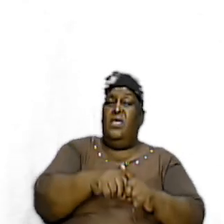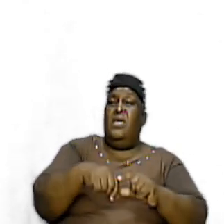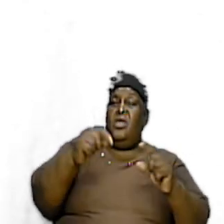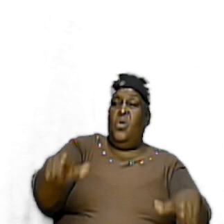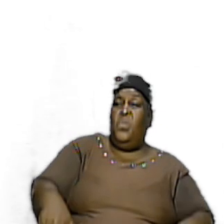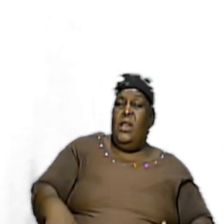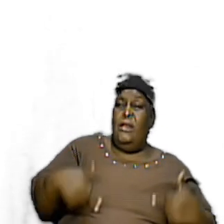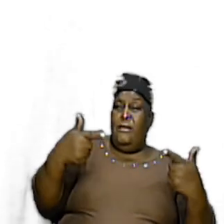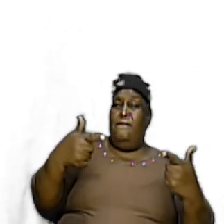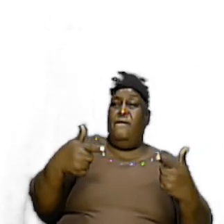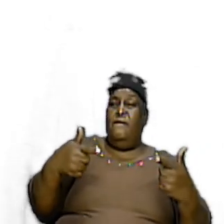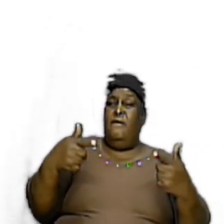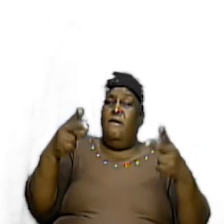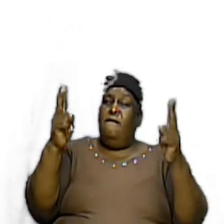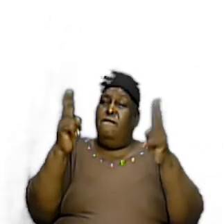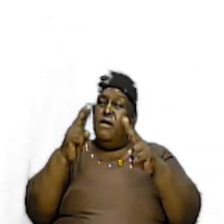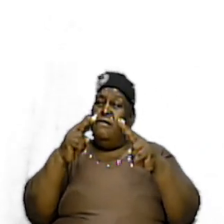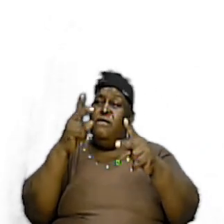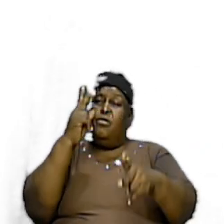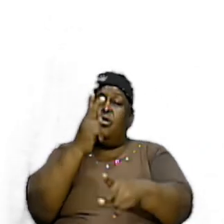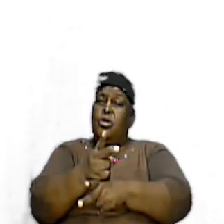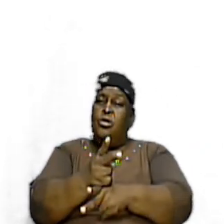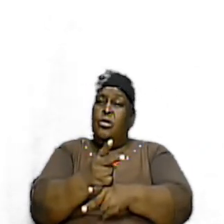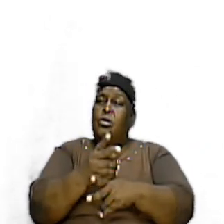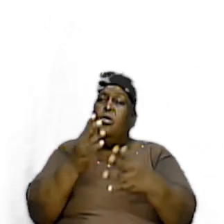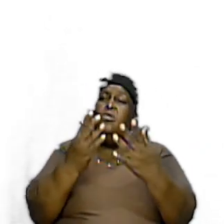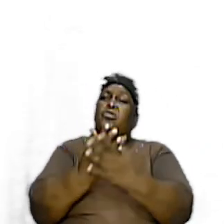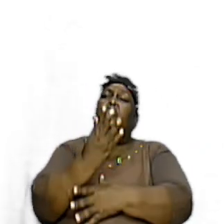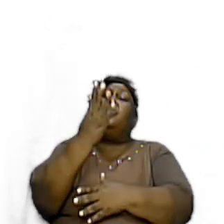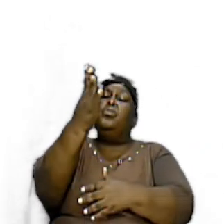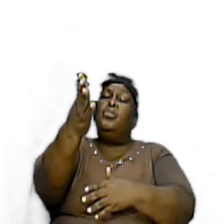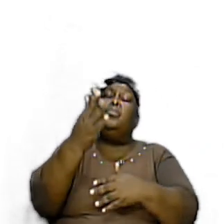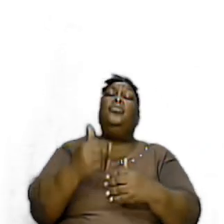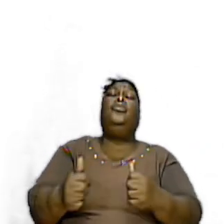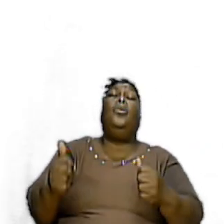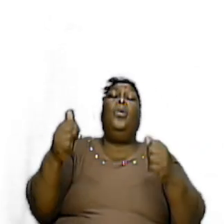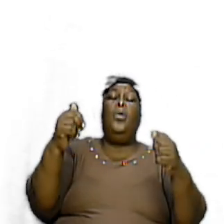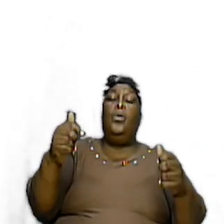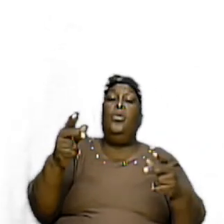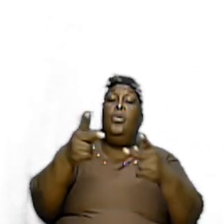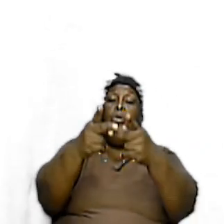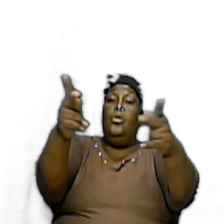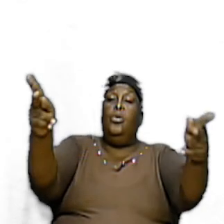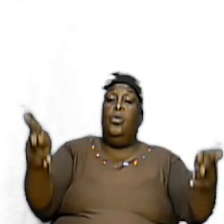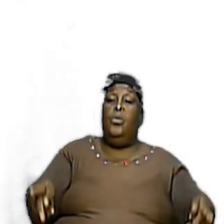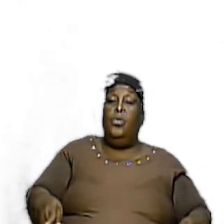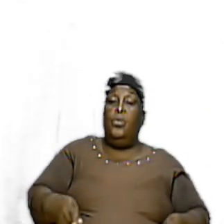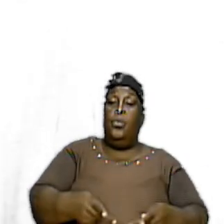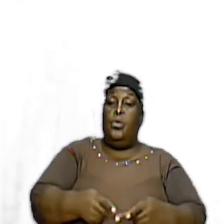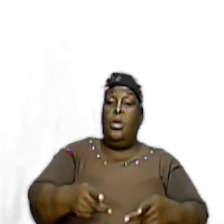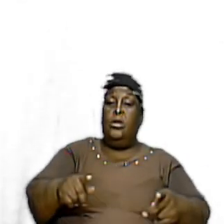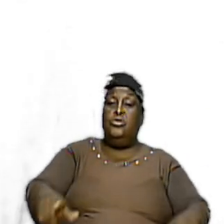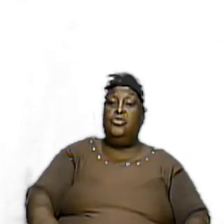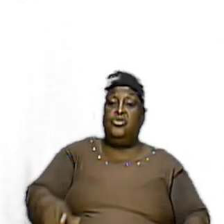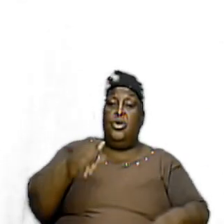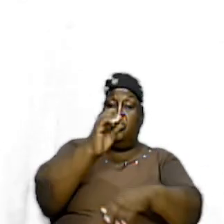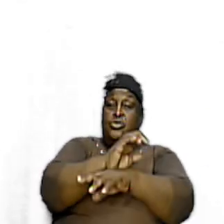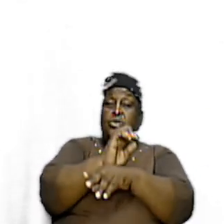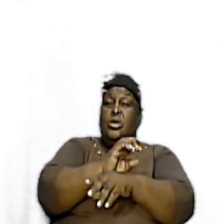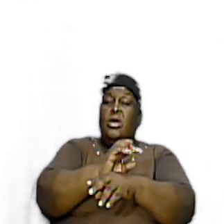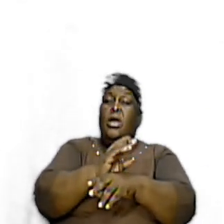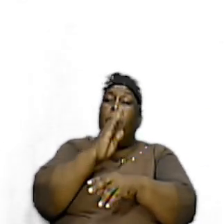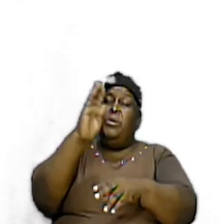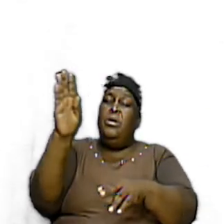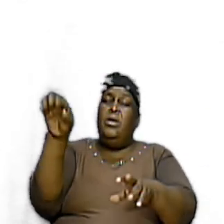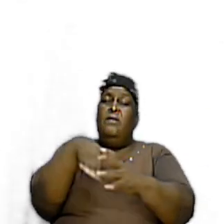How We Live It Is Very Careful Through Your Local Church You Can Become Involved In The Work Of